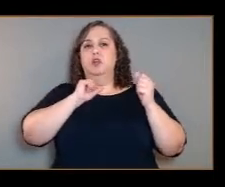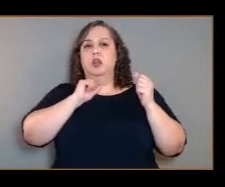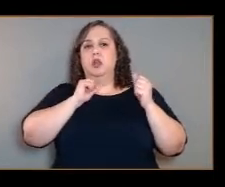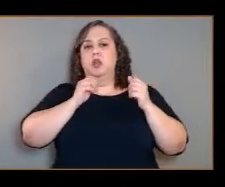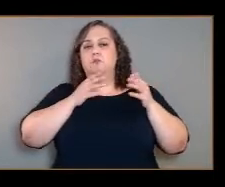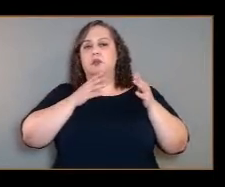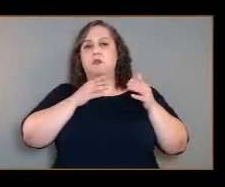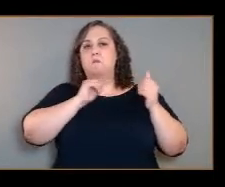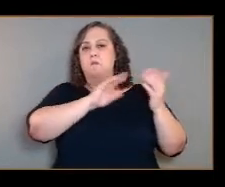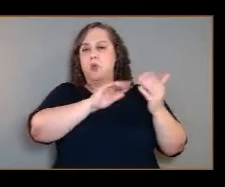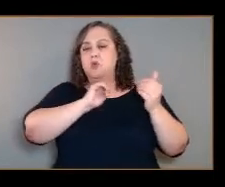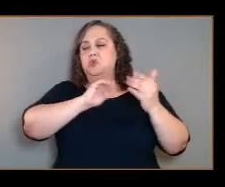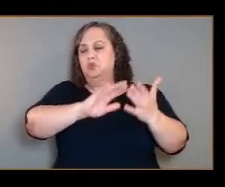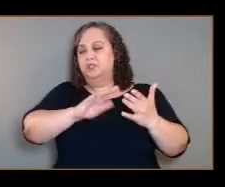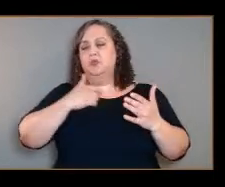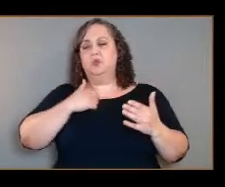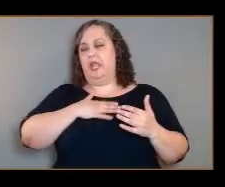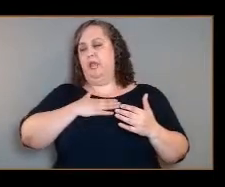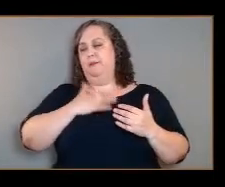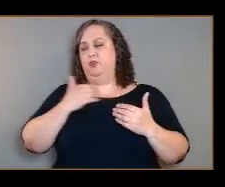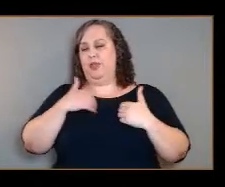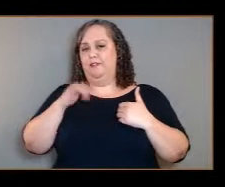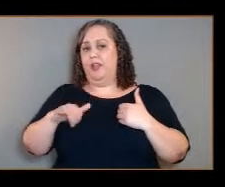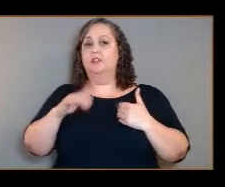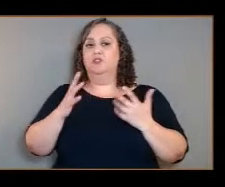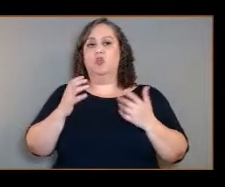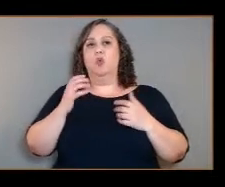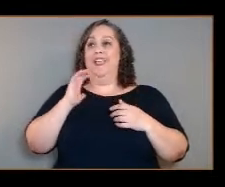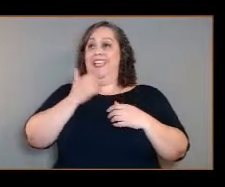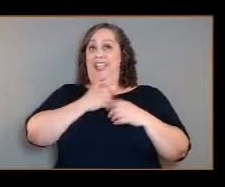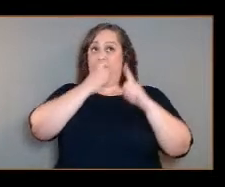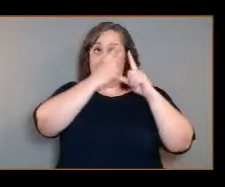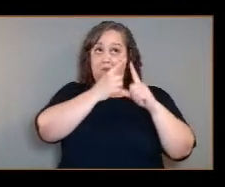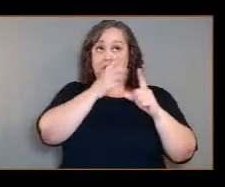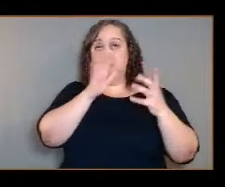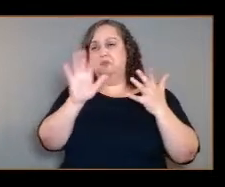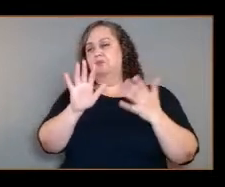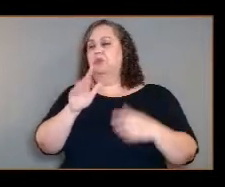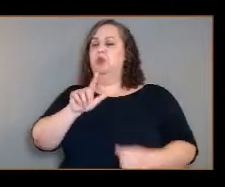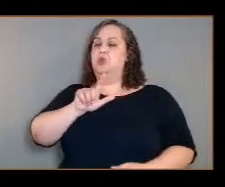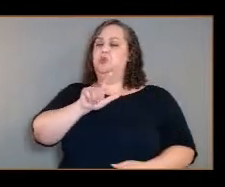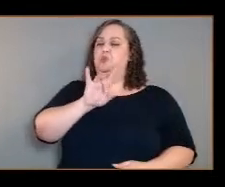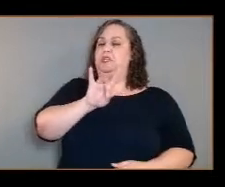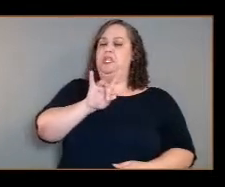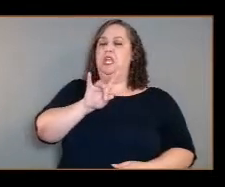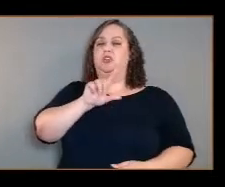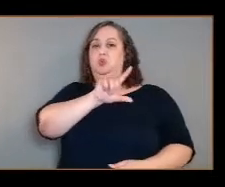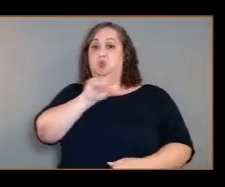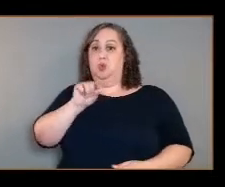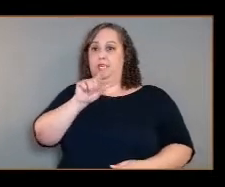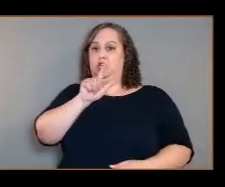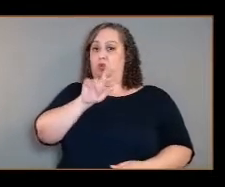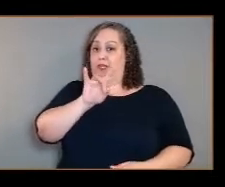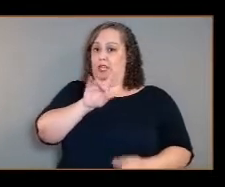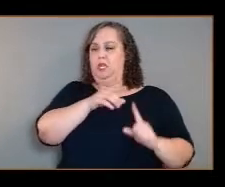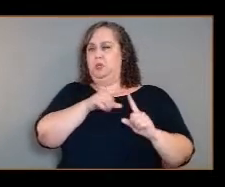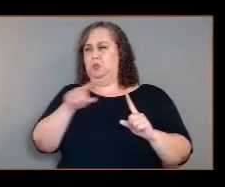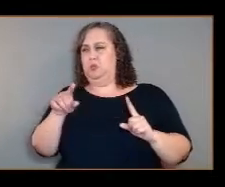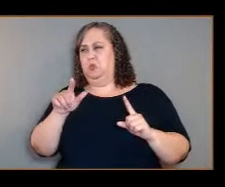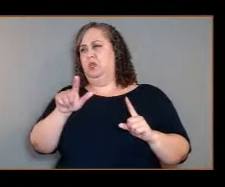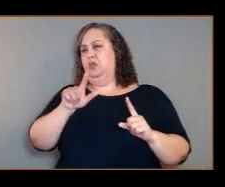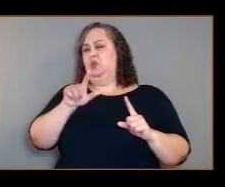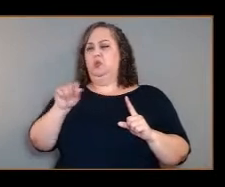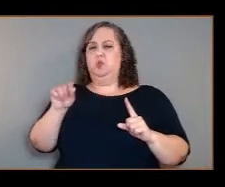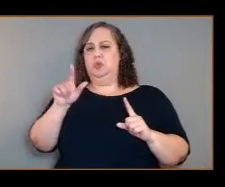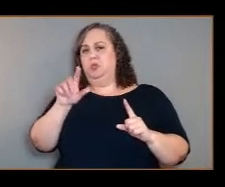so our missions are scheduled for the 28 to 2030 timeframe to reach Venus. And so that's going to be a great time to go to Venus. James